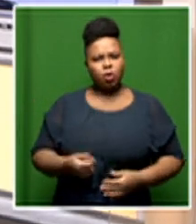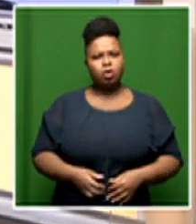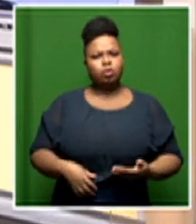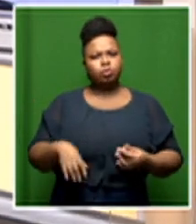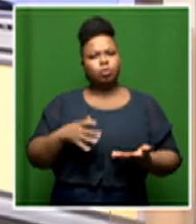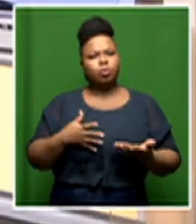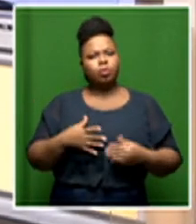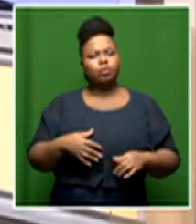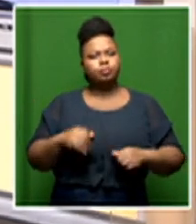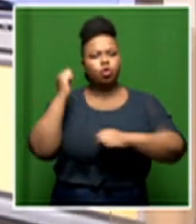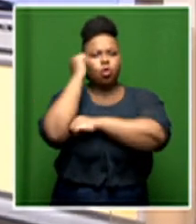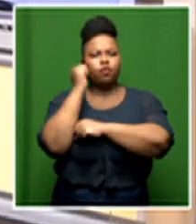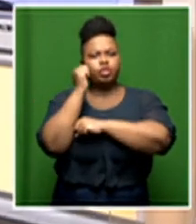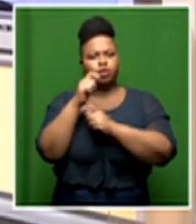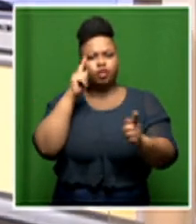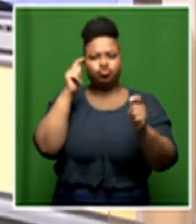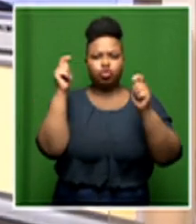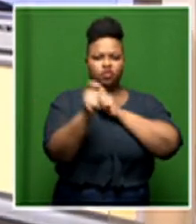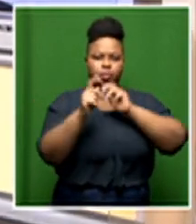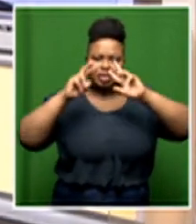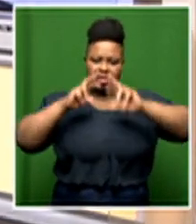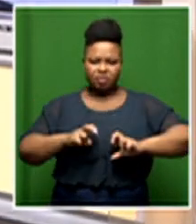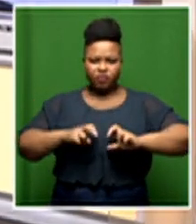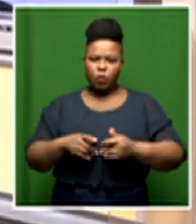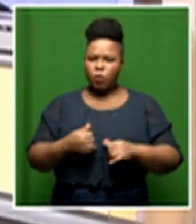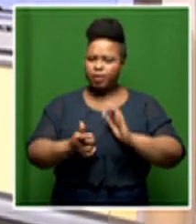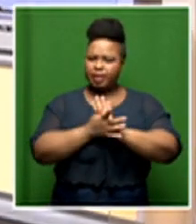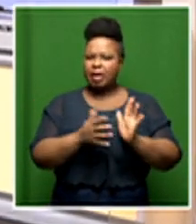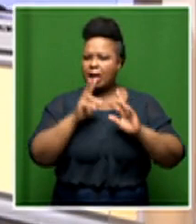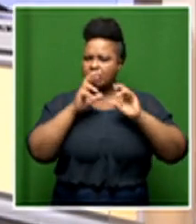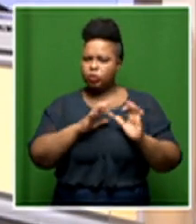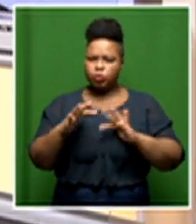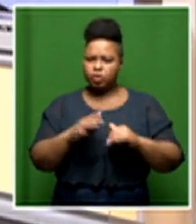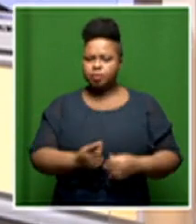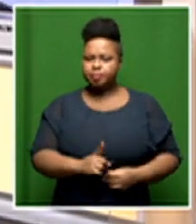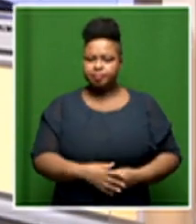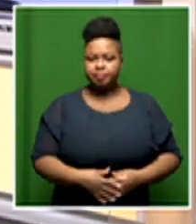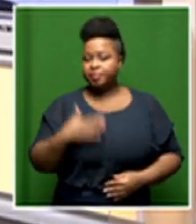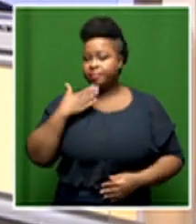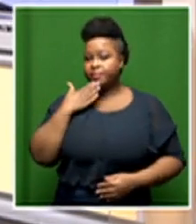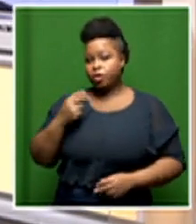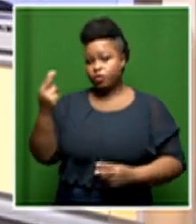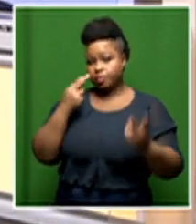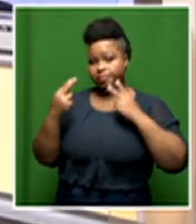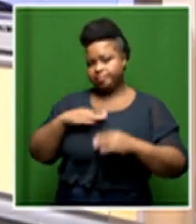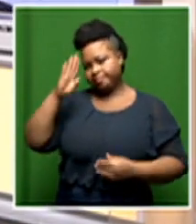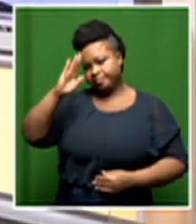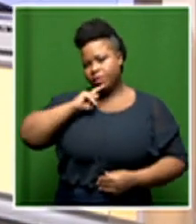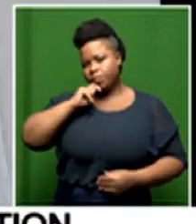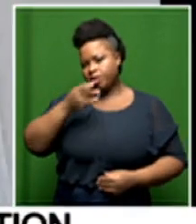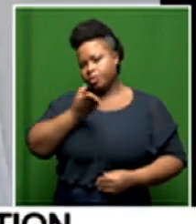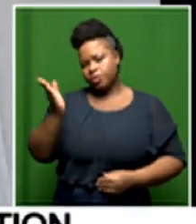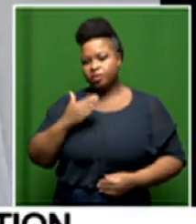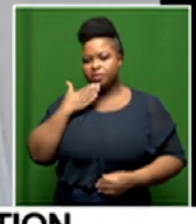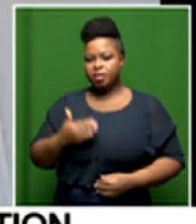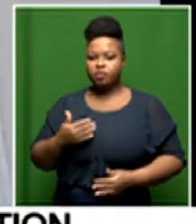the transformation ombudsman is thank you very much good morning to you and your viewers and thank you very much